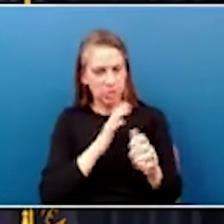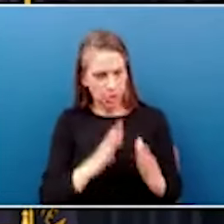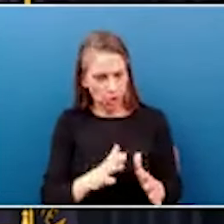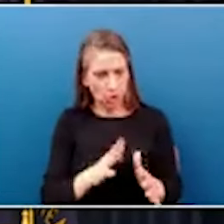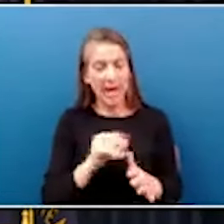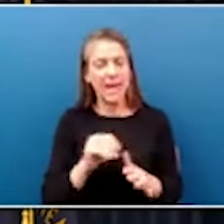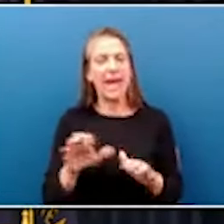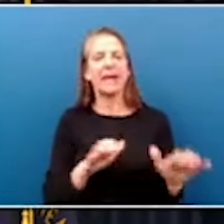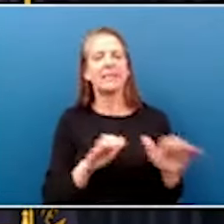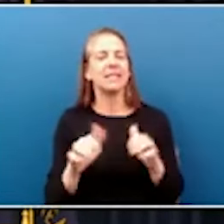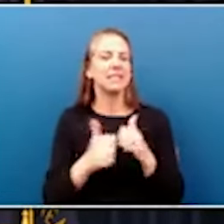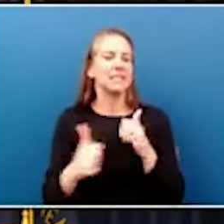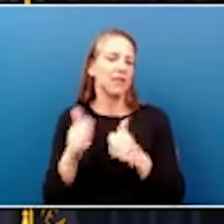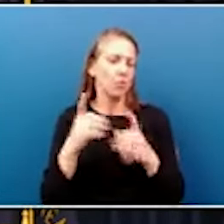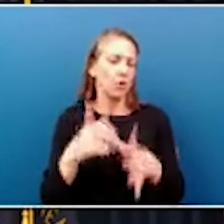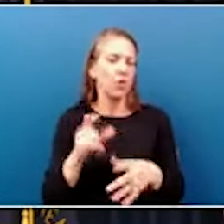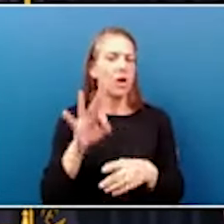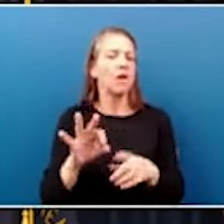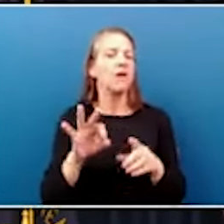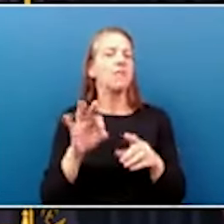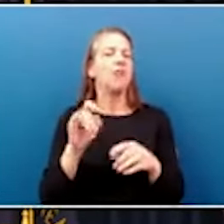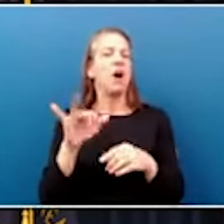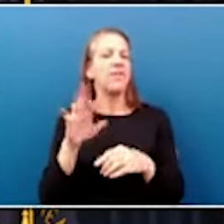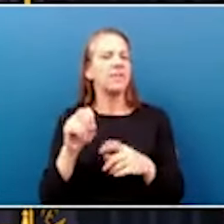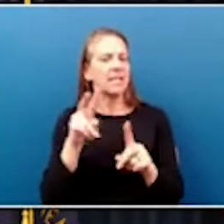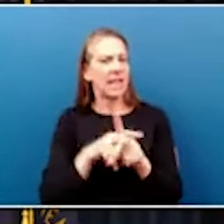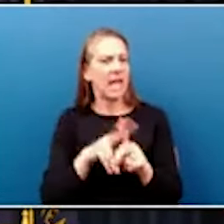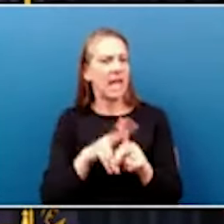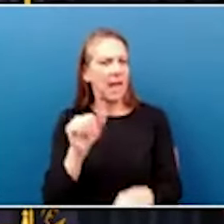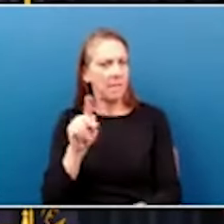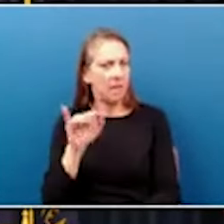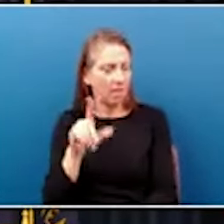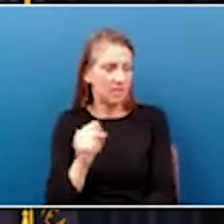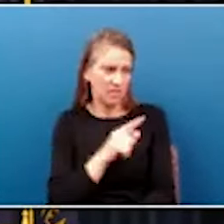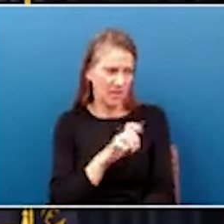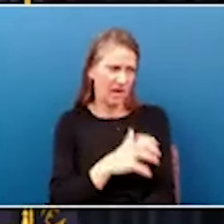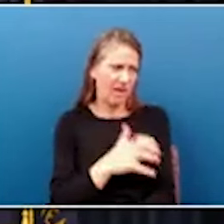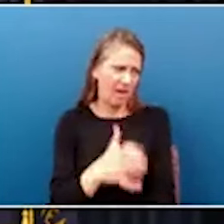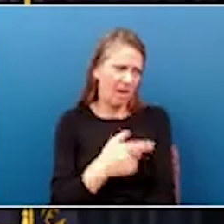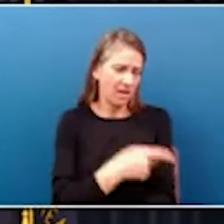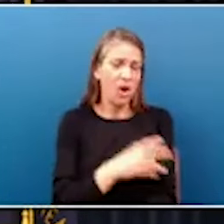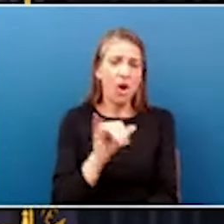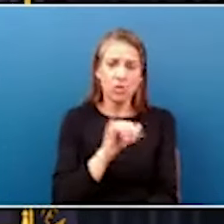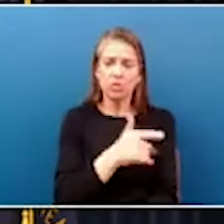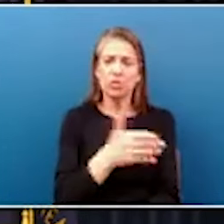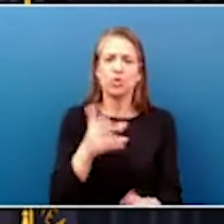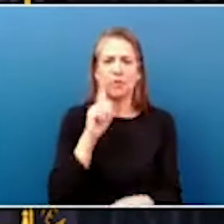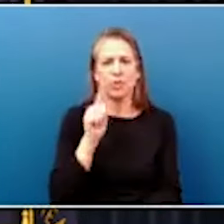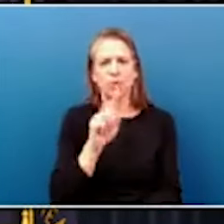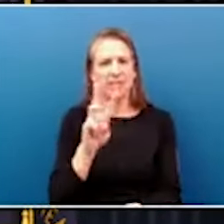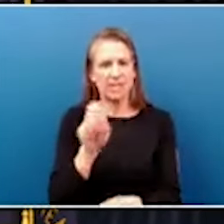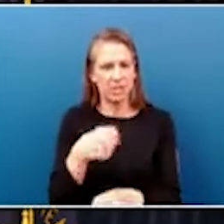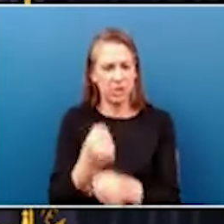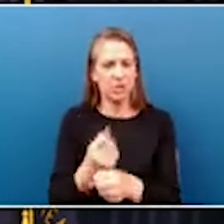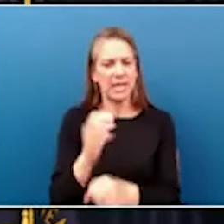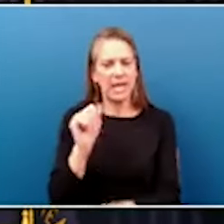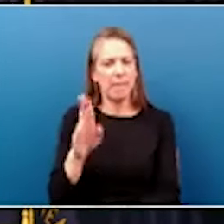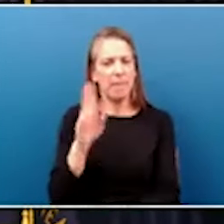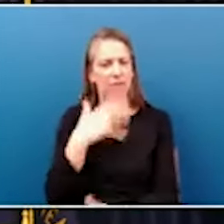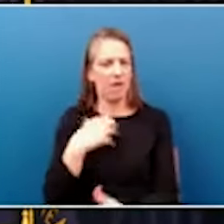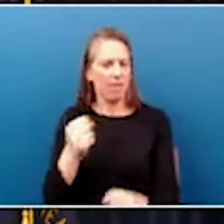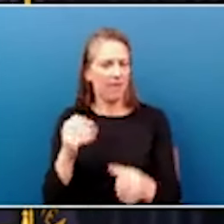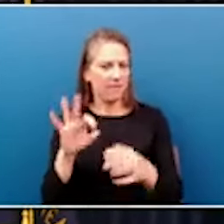Executive Director of the Office Claims and Appeals. We've done a lot. She also served for 26 years at the Cabinet for Health and Family Services